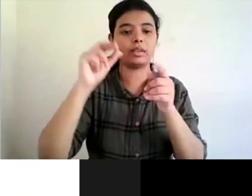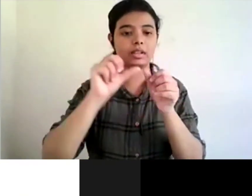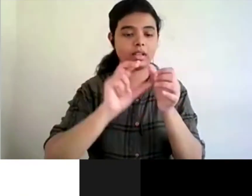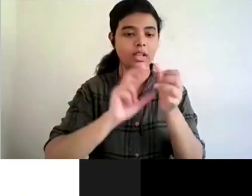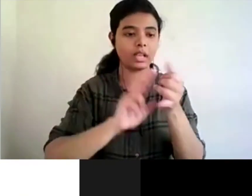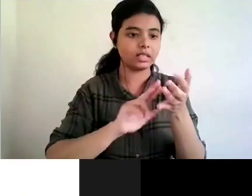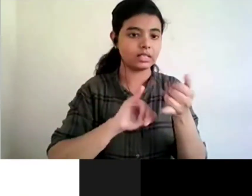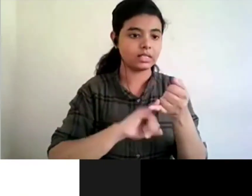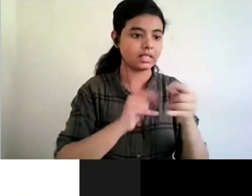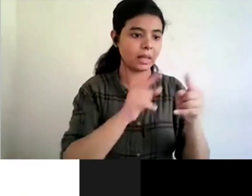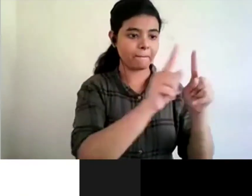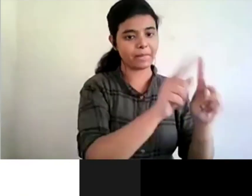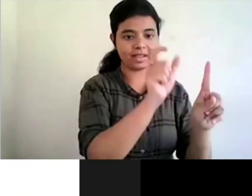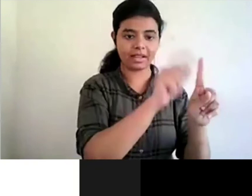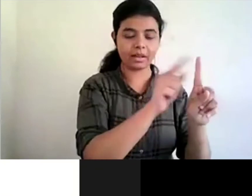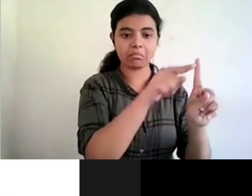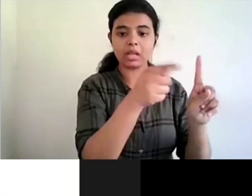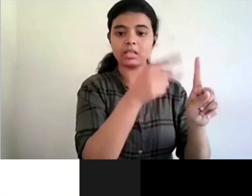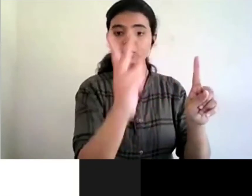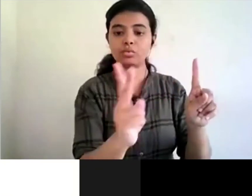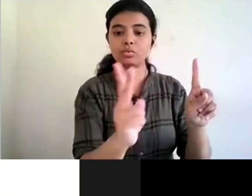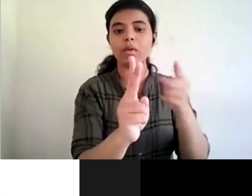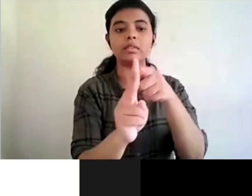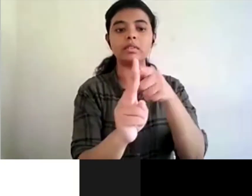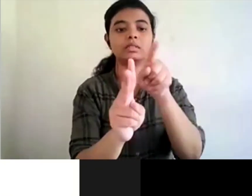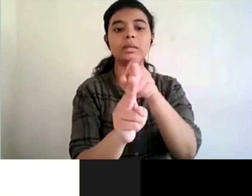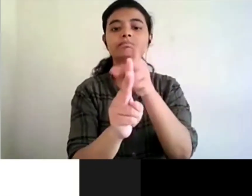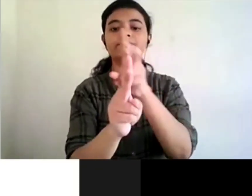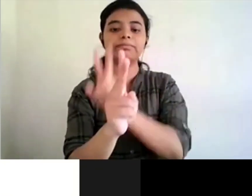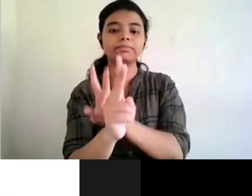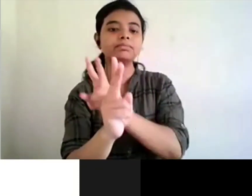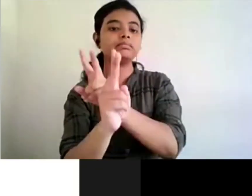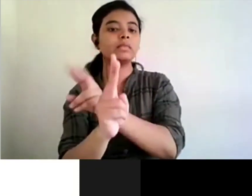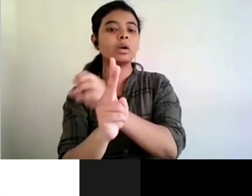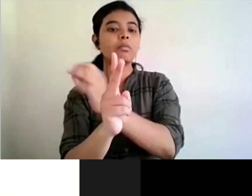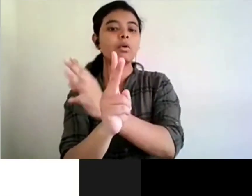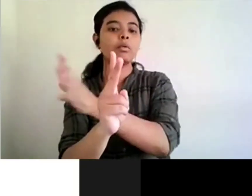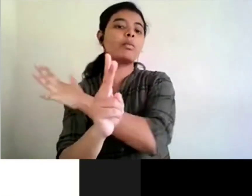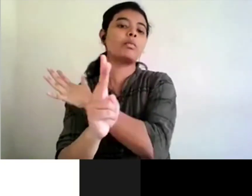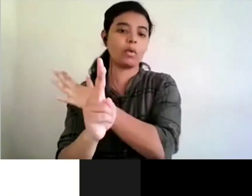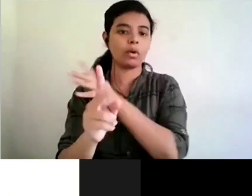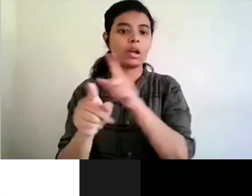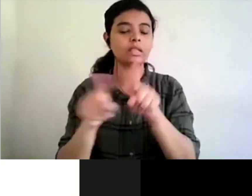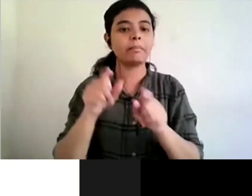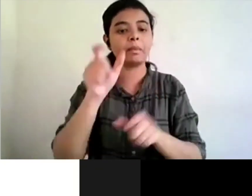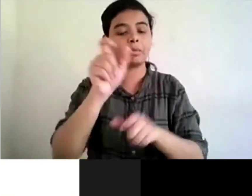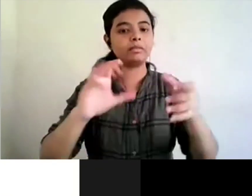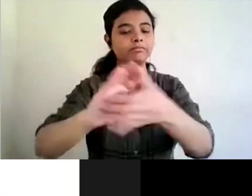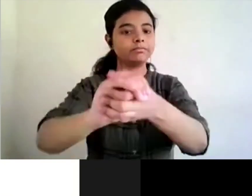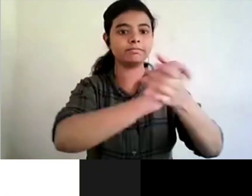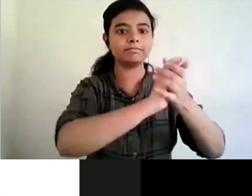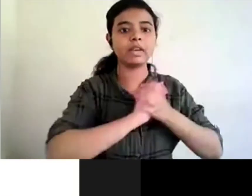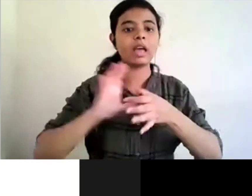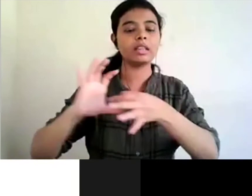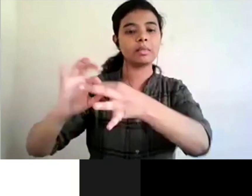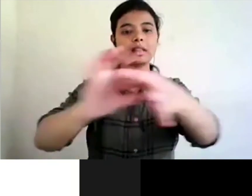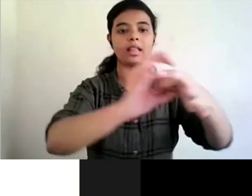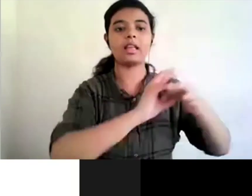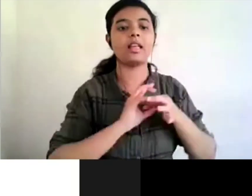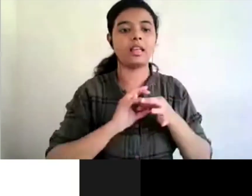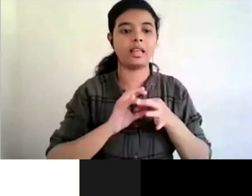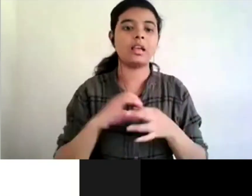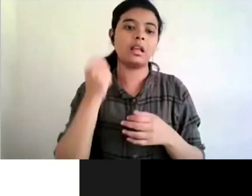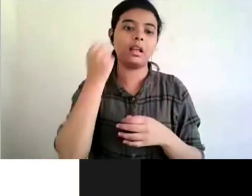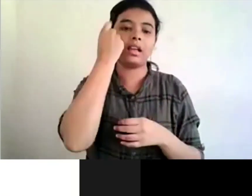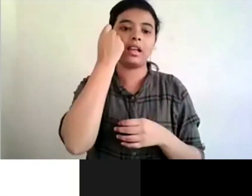people um you know those kind of campaigns need to run and we need a lot of hands uh as champions who who